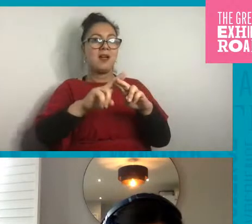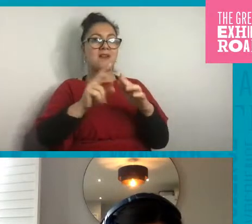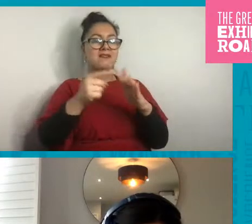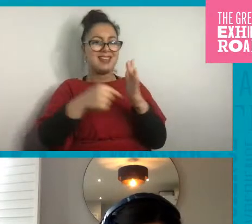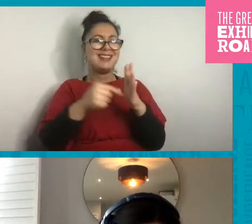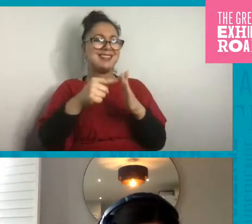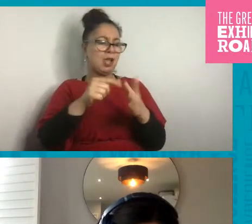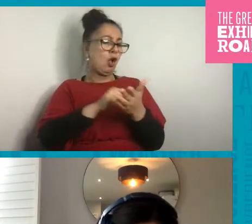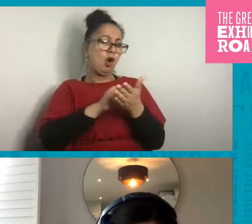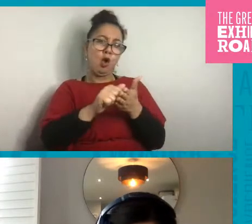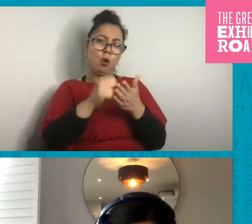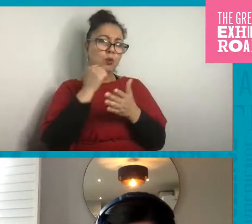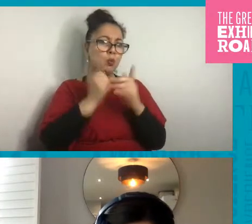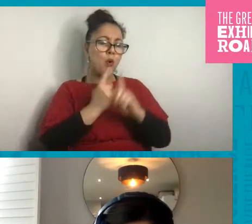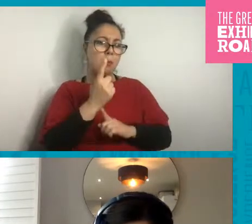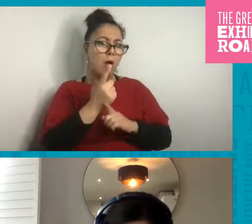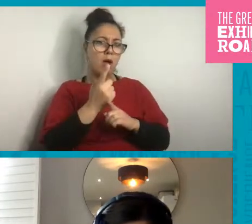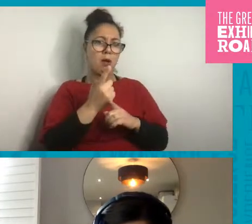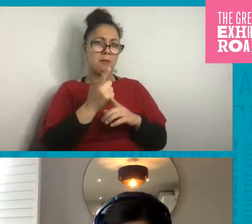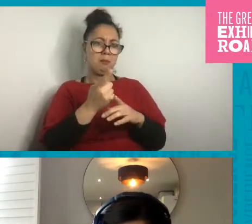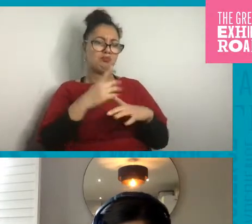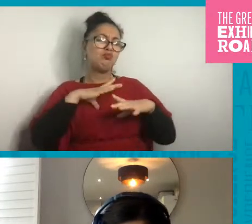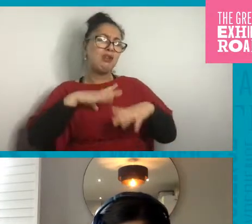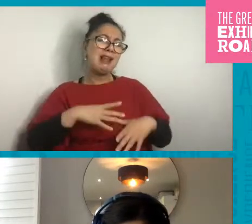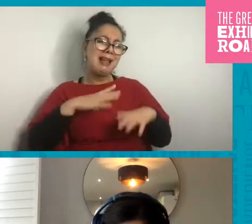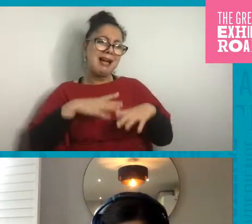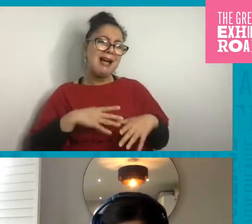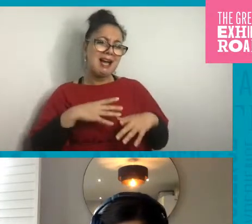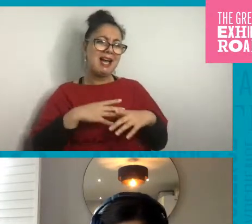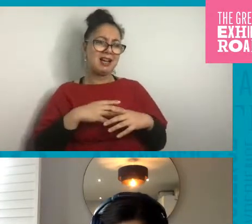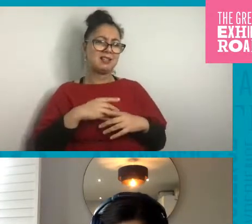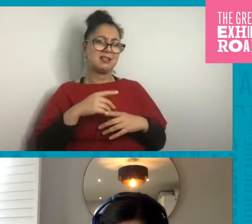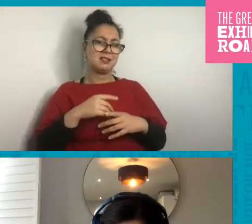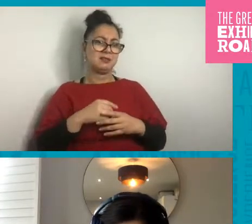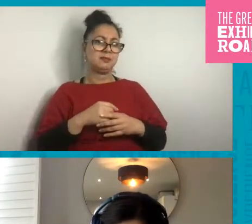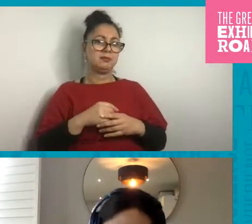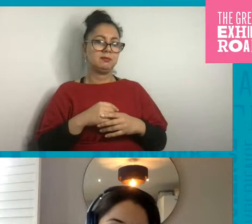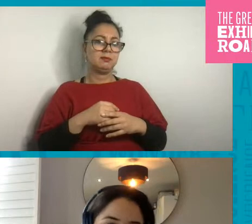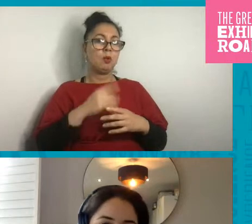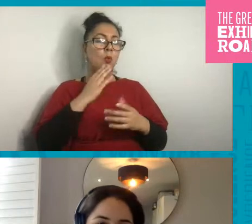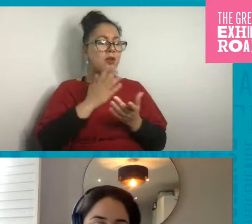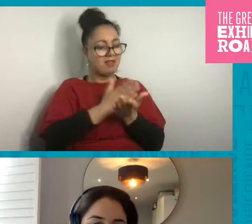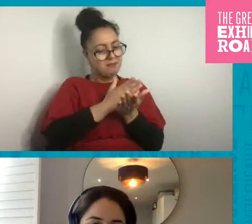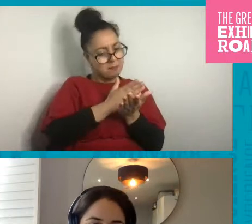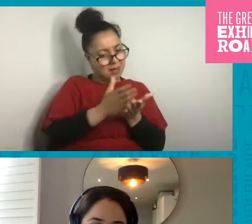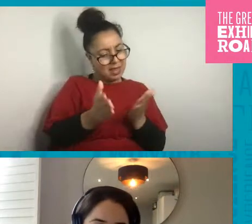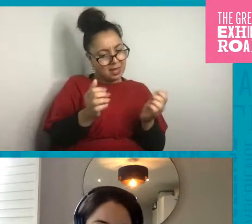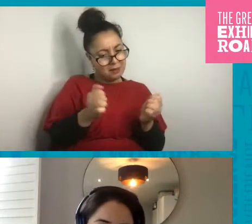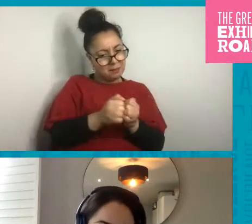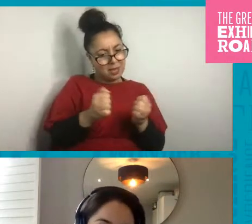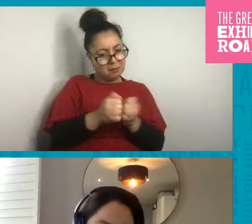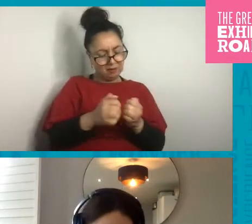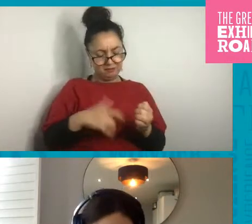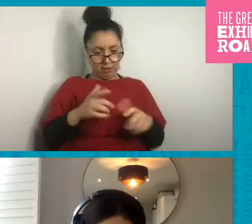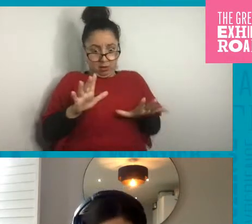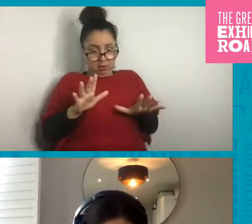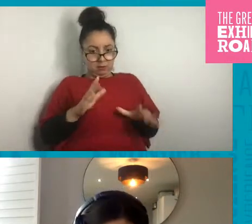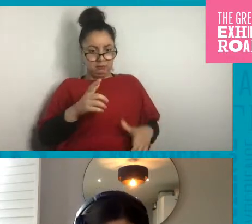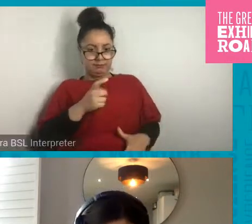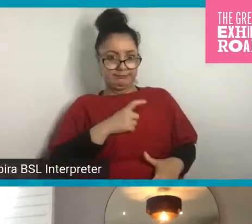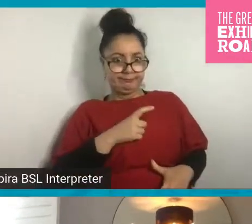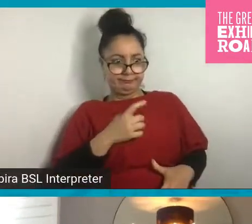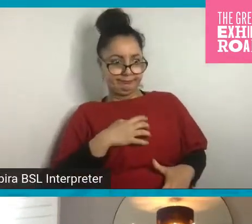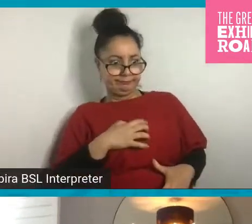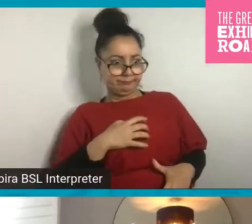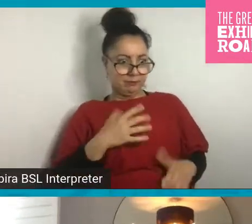And just to relax. Often when you have a plain piece of paper, it can feel quite scary. Like, how do I